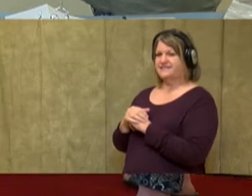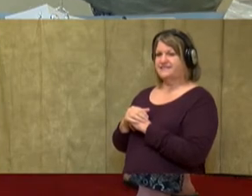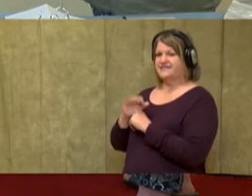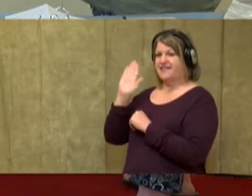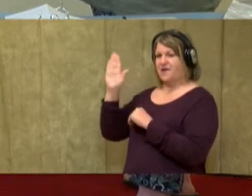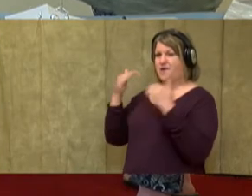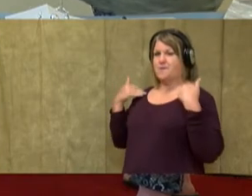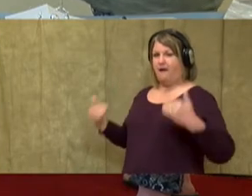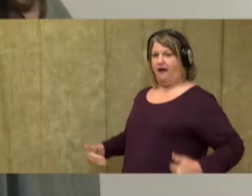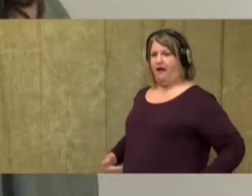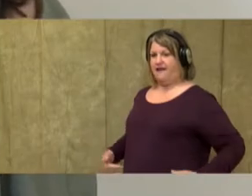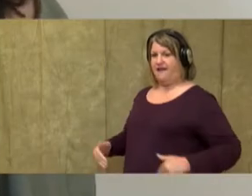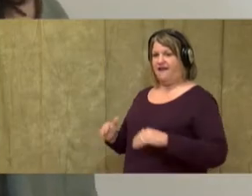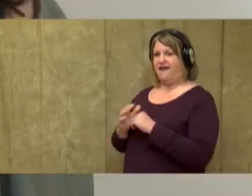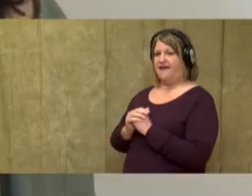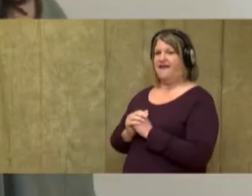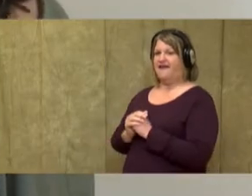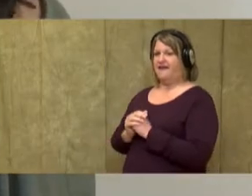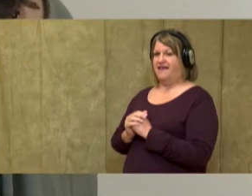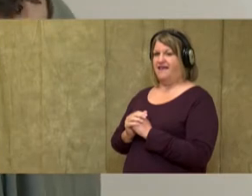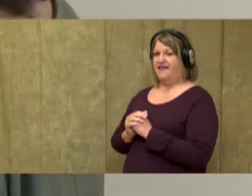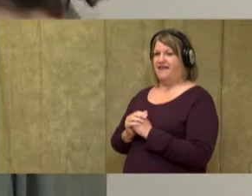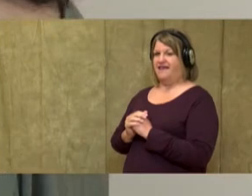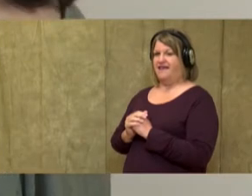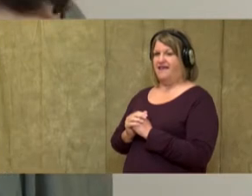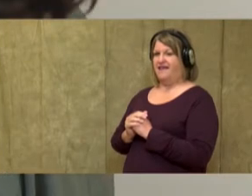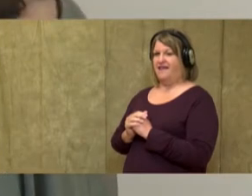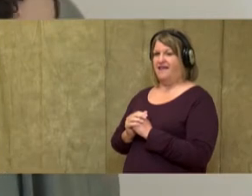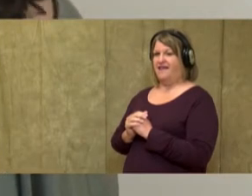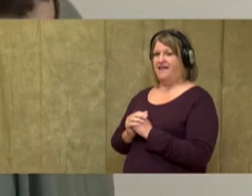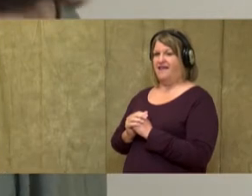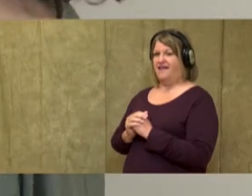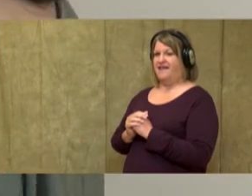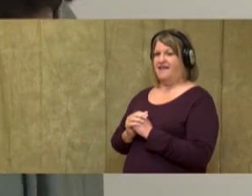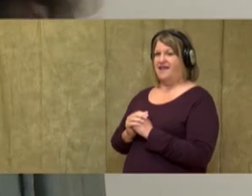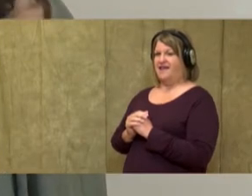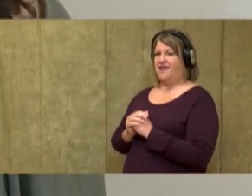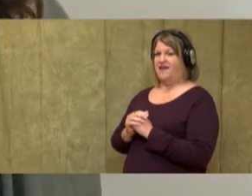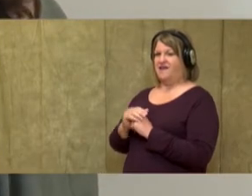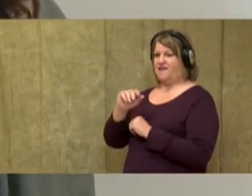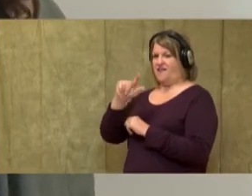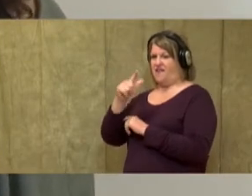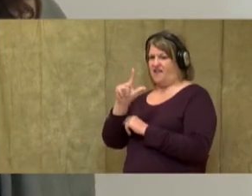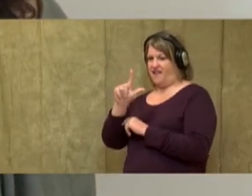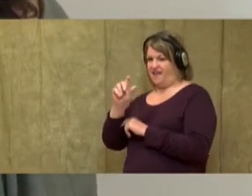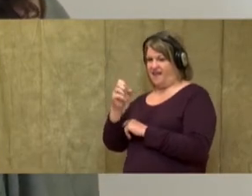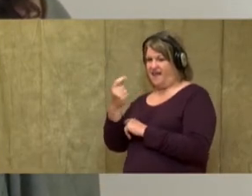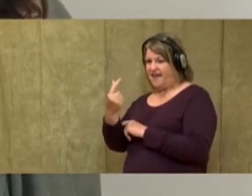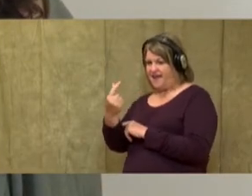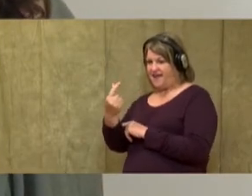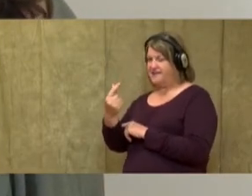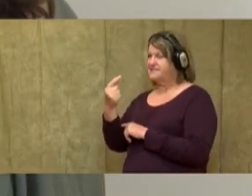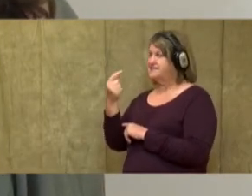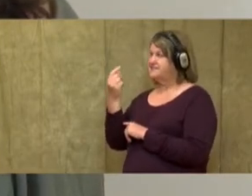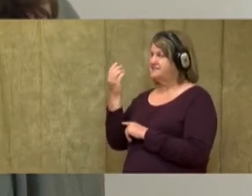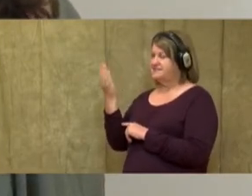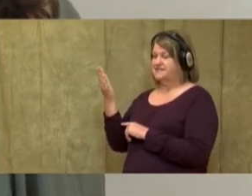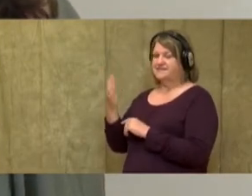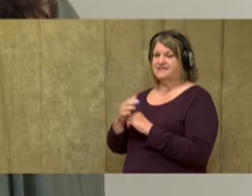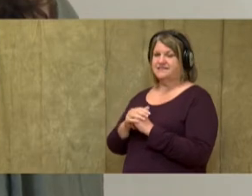her body. I like the way one knee is kind of bent and the other one's going straight back like this.